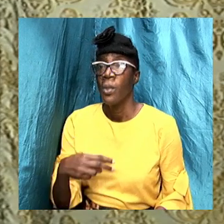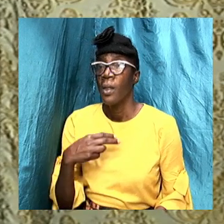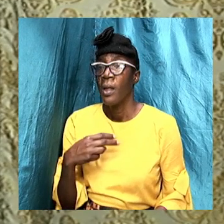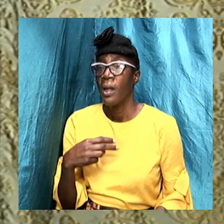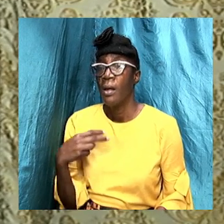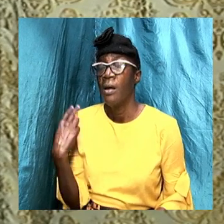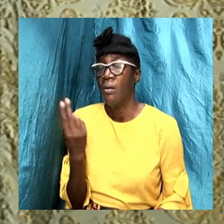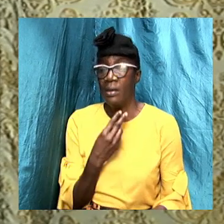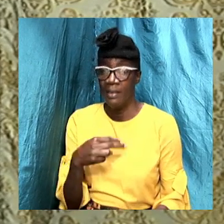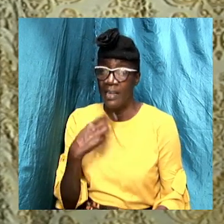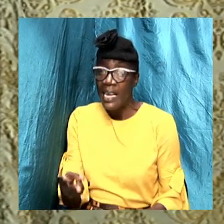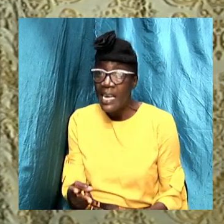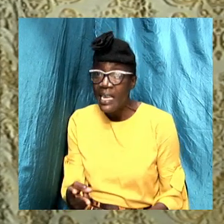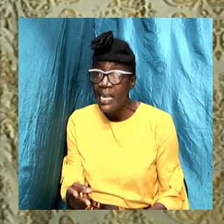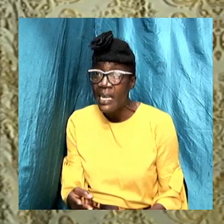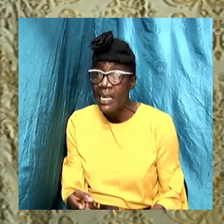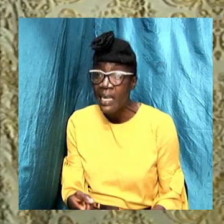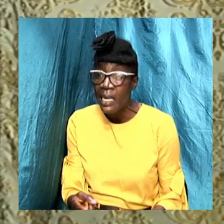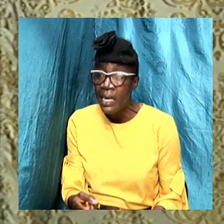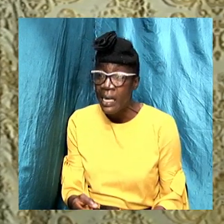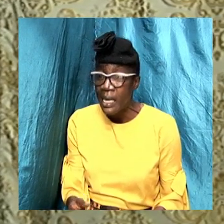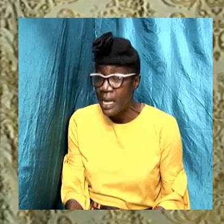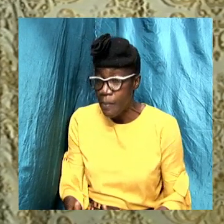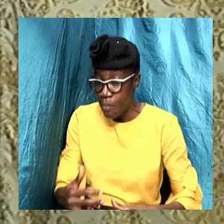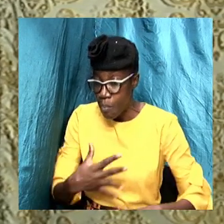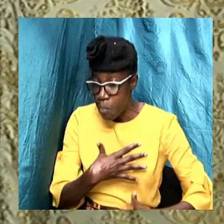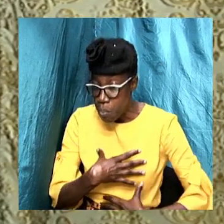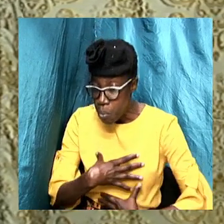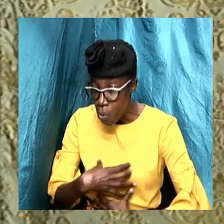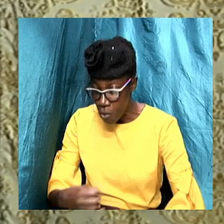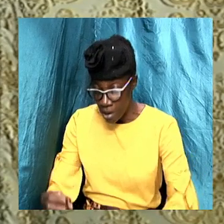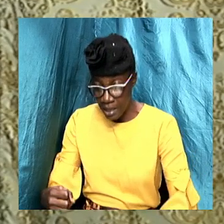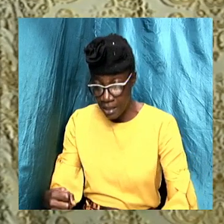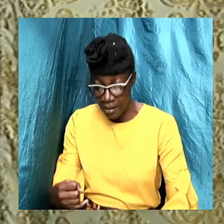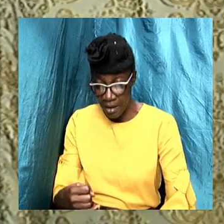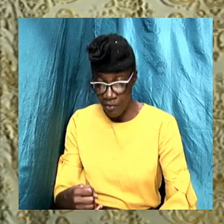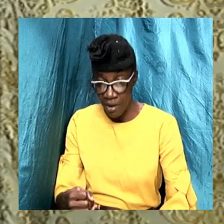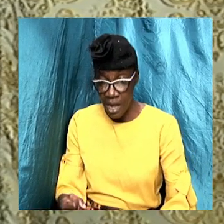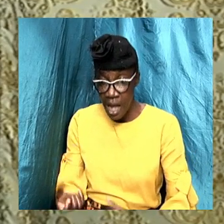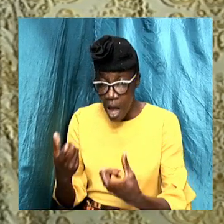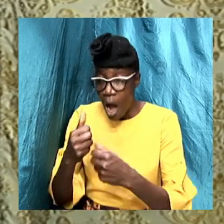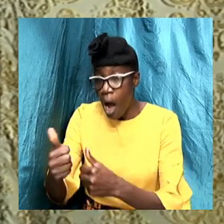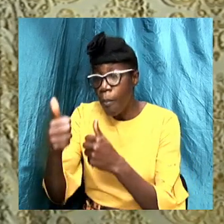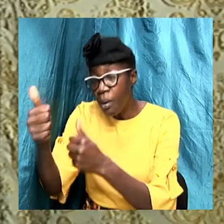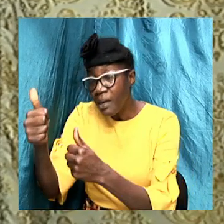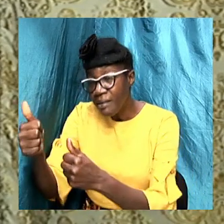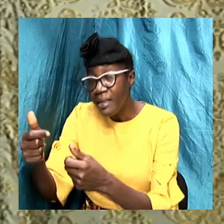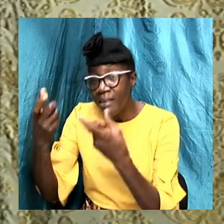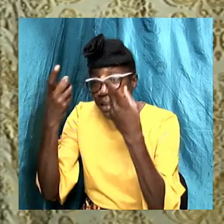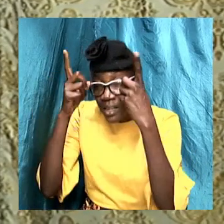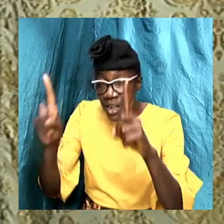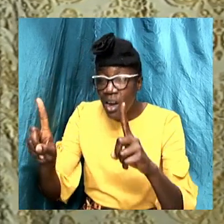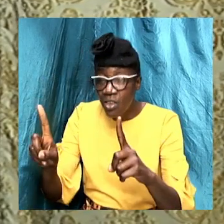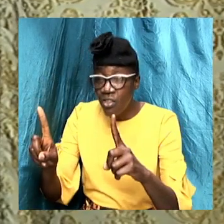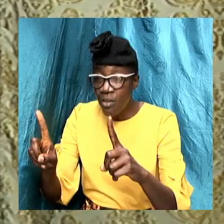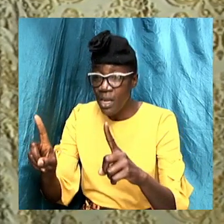vital components of the Apostles' doctrine was really the plan of salvation. And if you go through